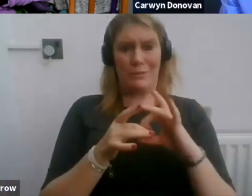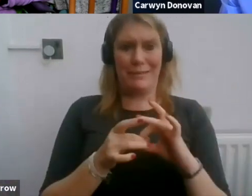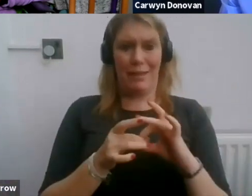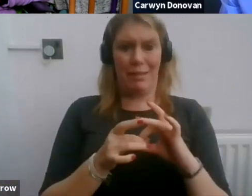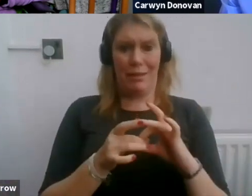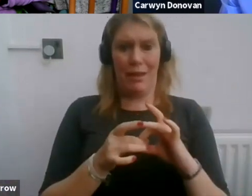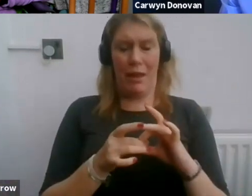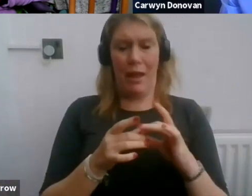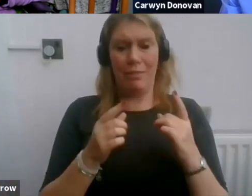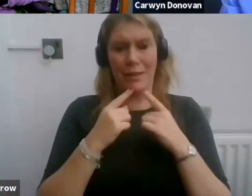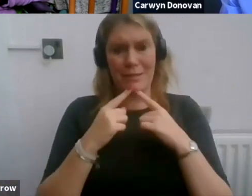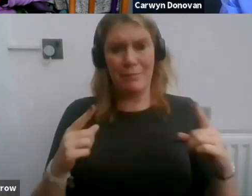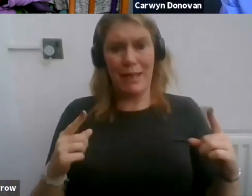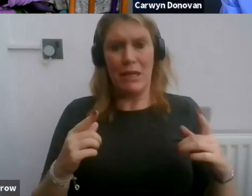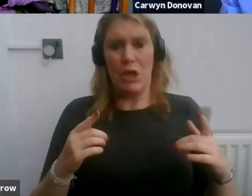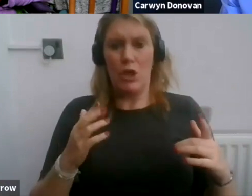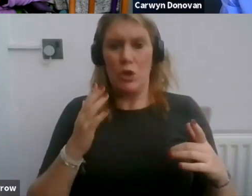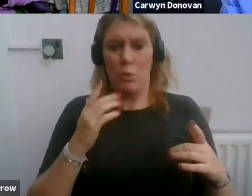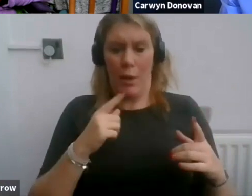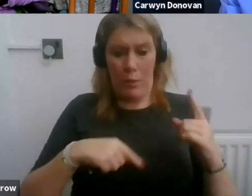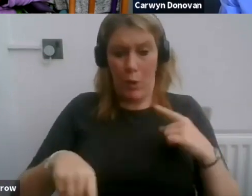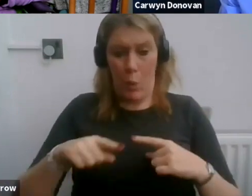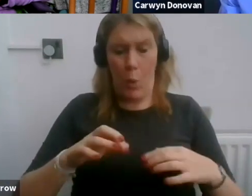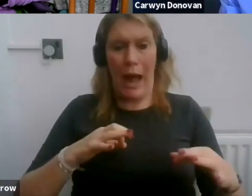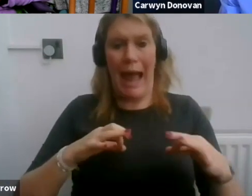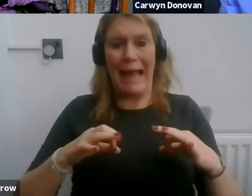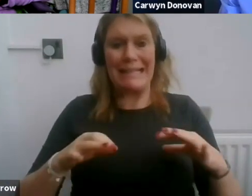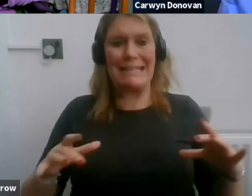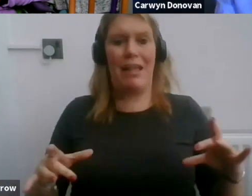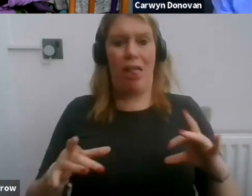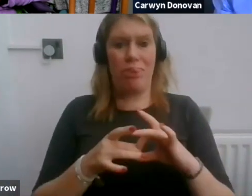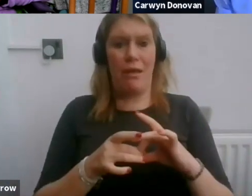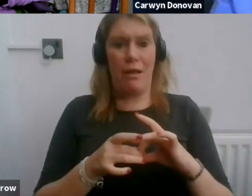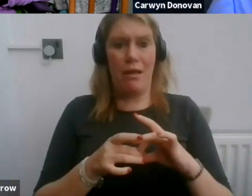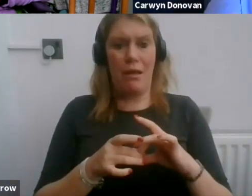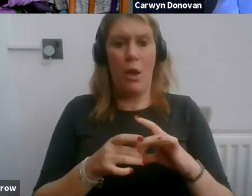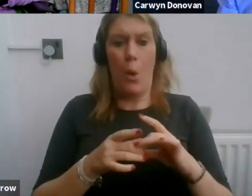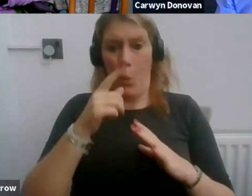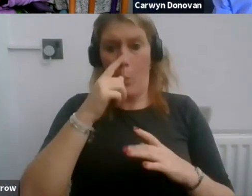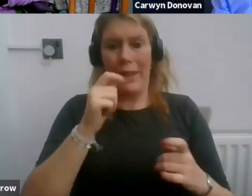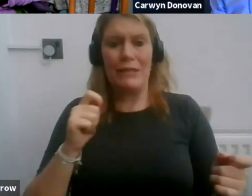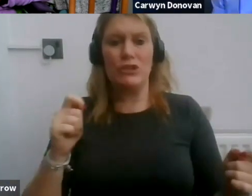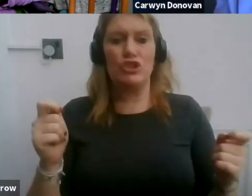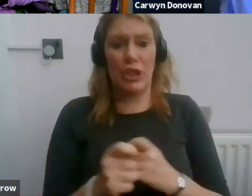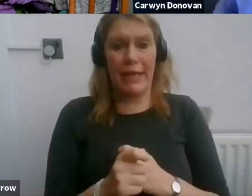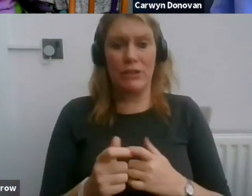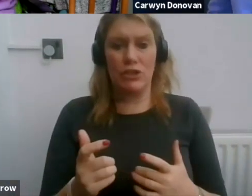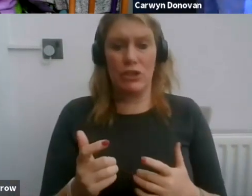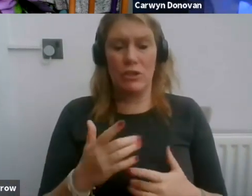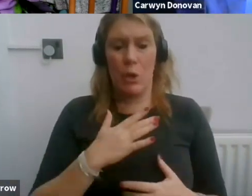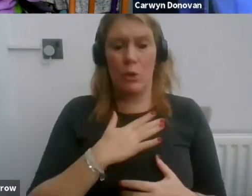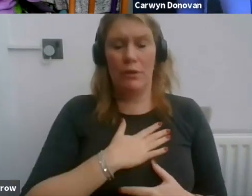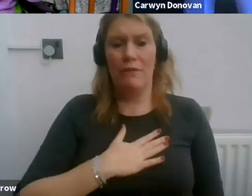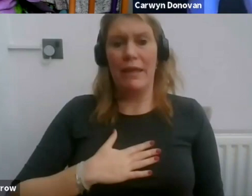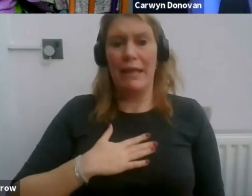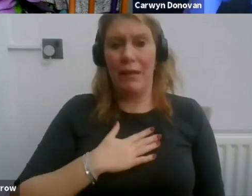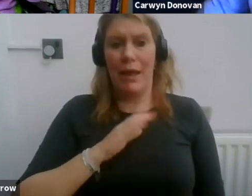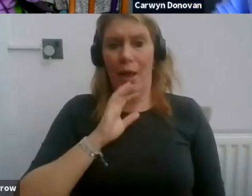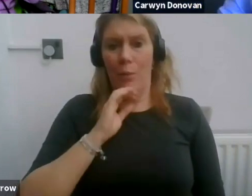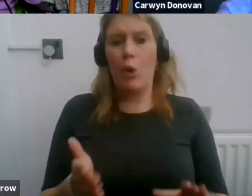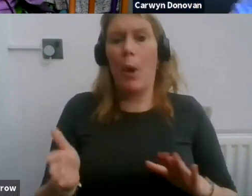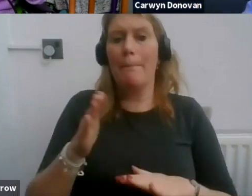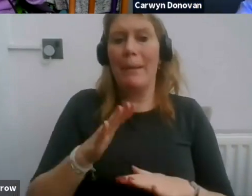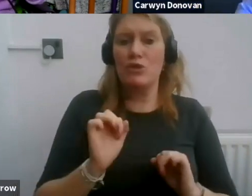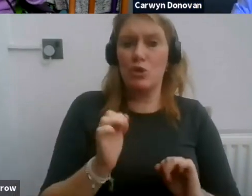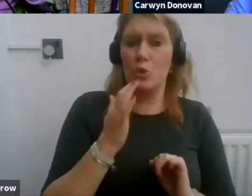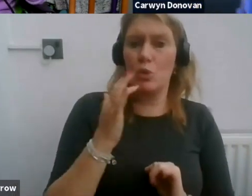we do act together, we can change things. And so, yes, forgive me, Jo, I will go back